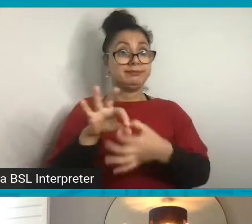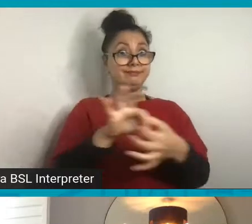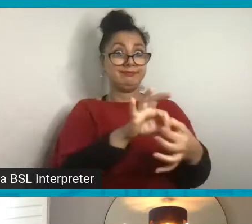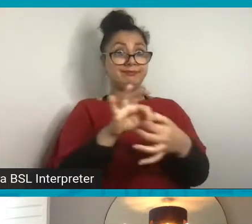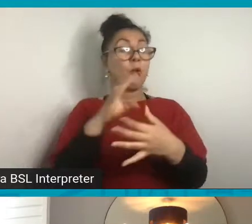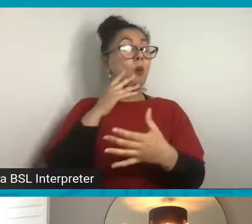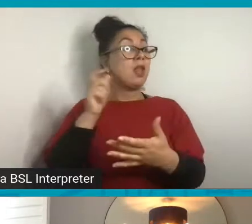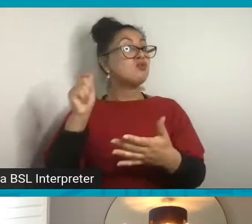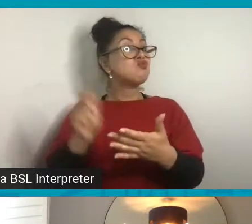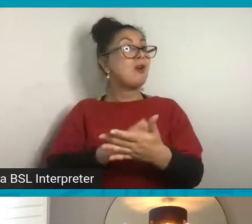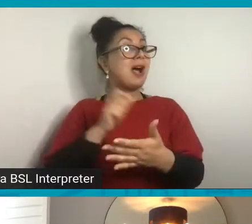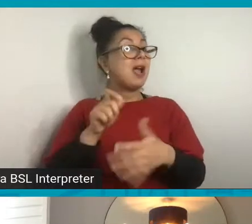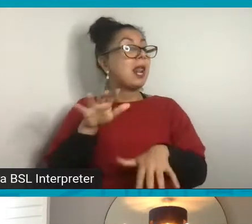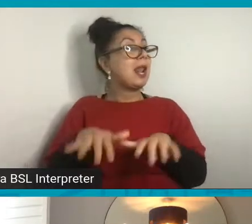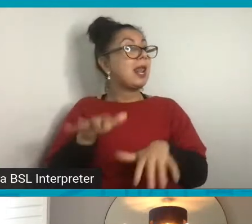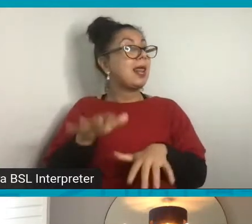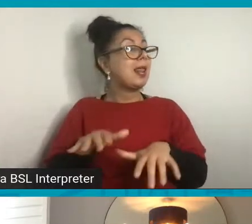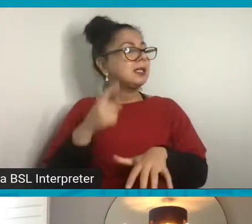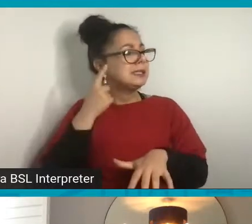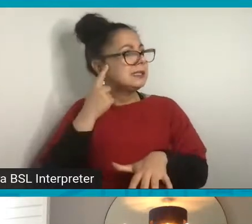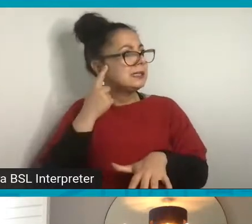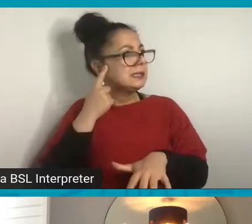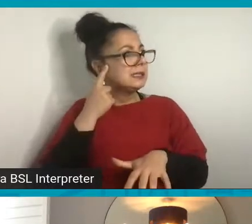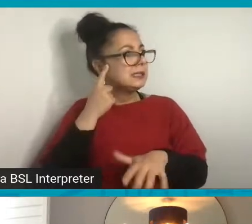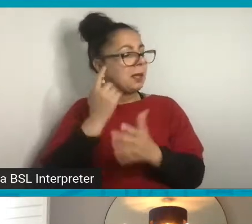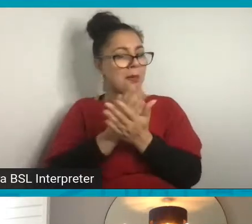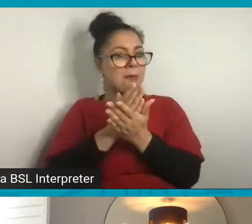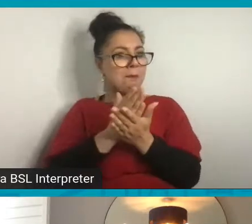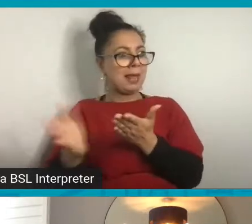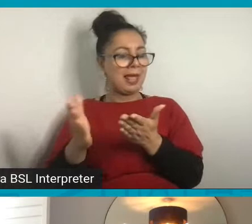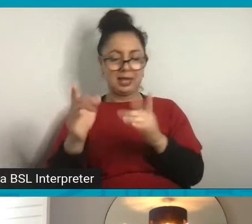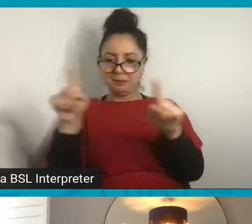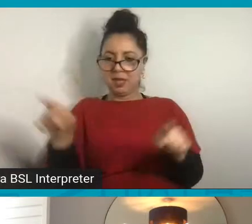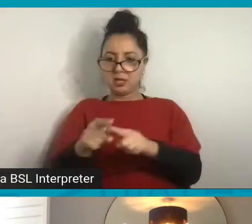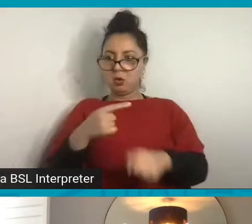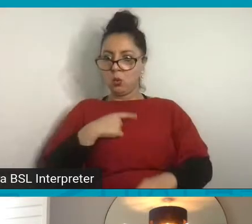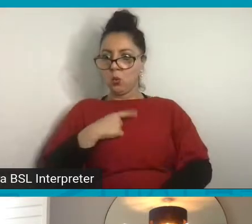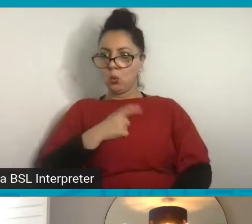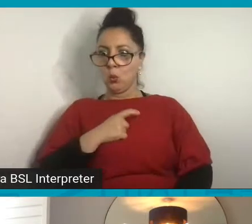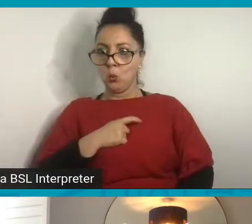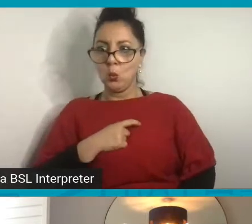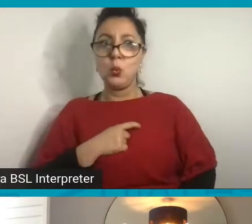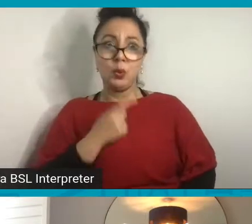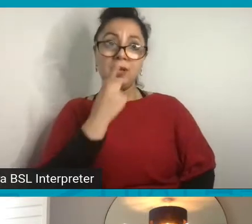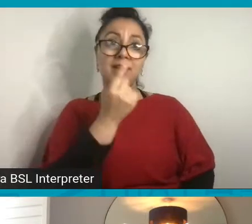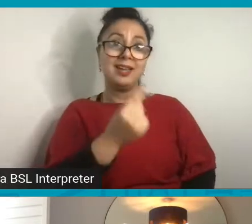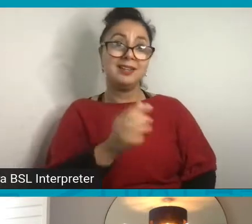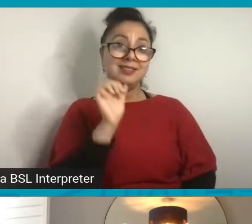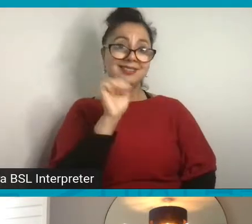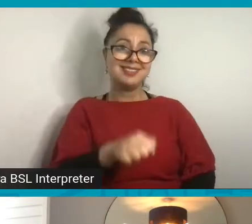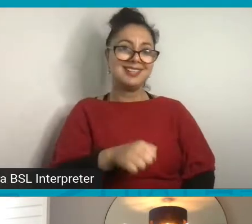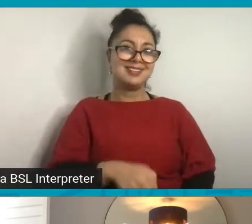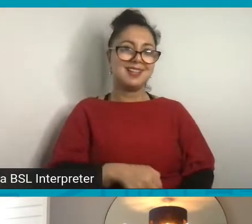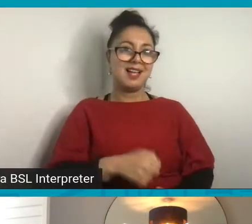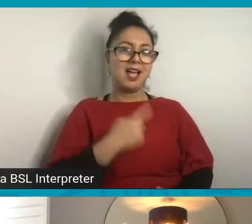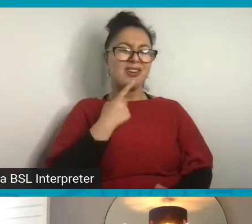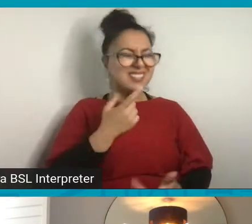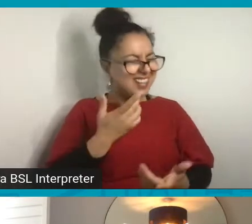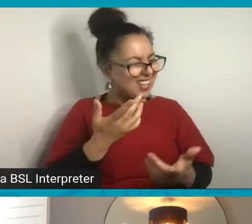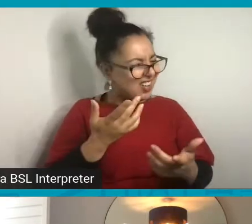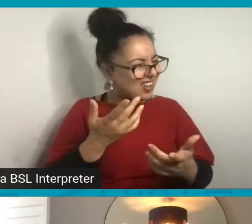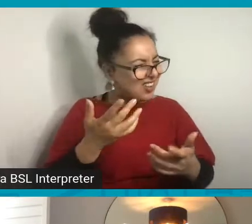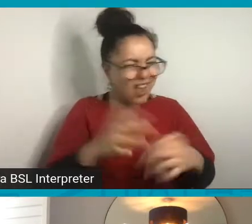as well. scary, a blank page can be intimidating. Yes. So I always say, let's get it get it covered.